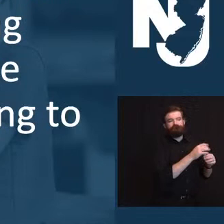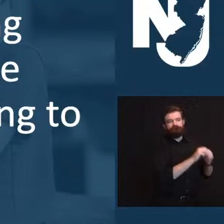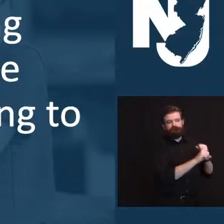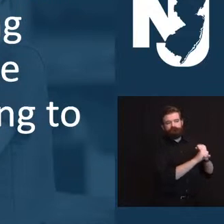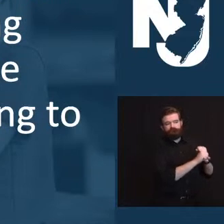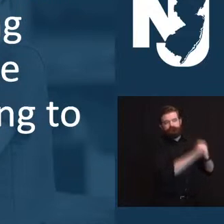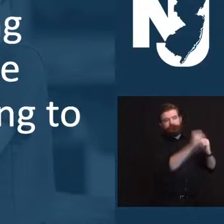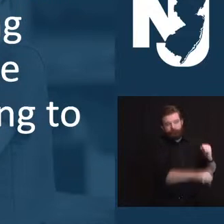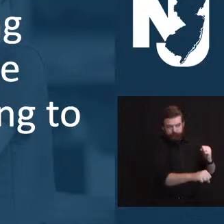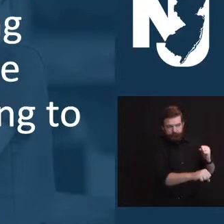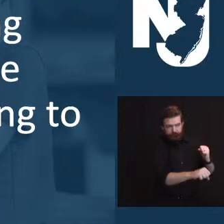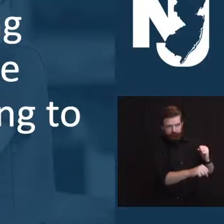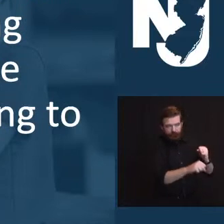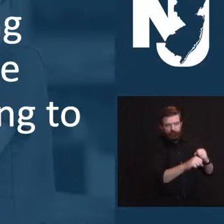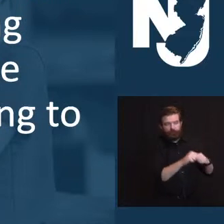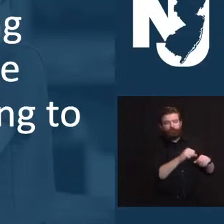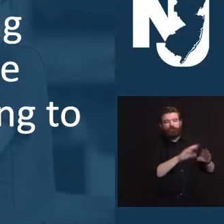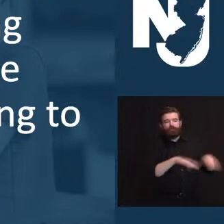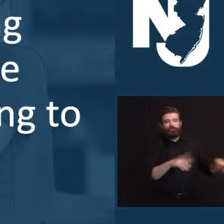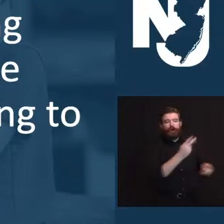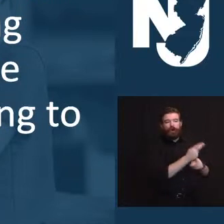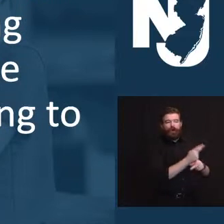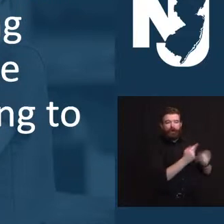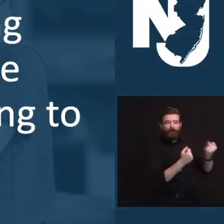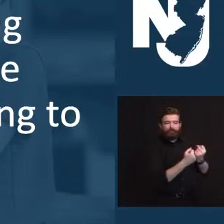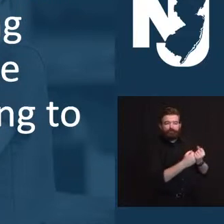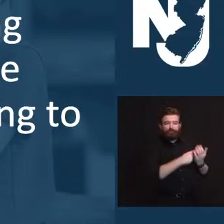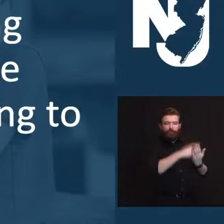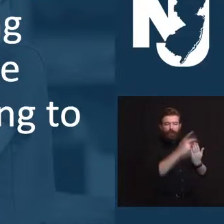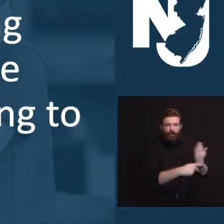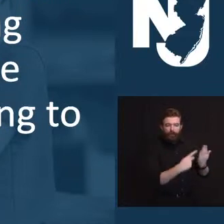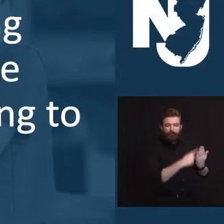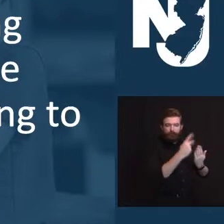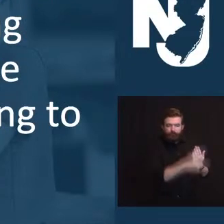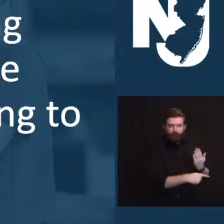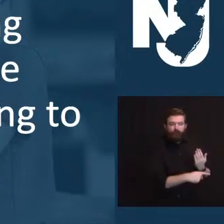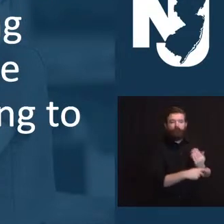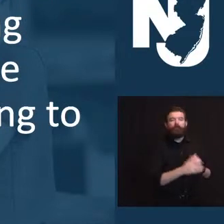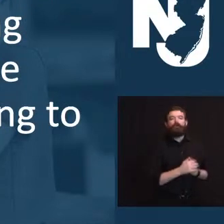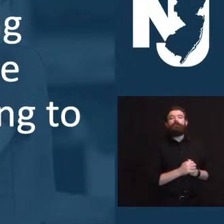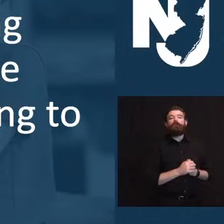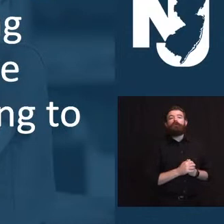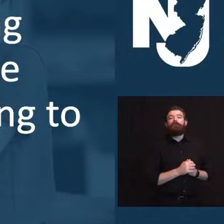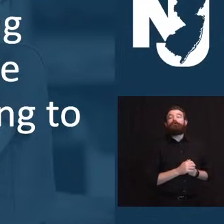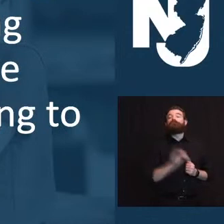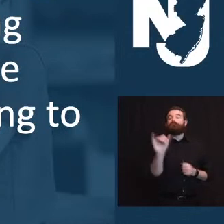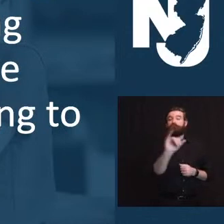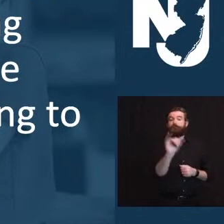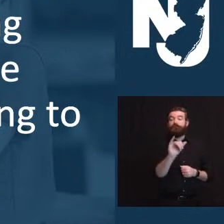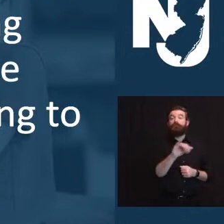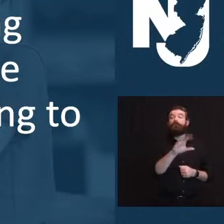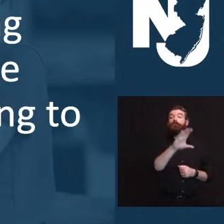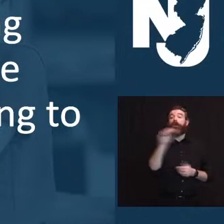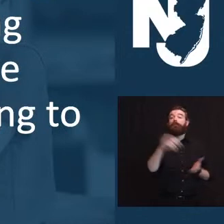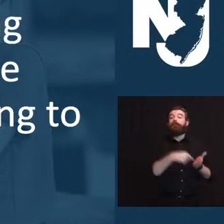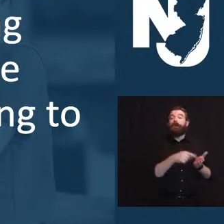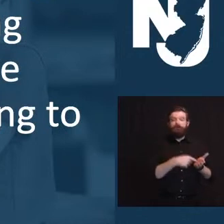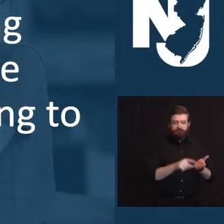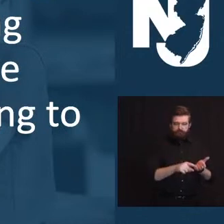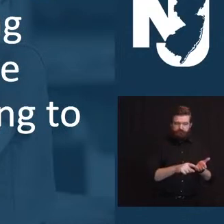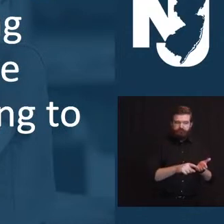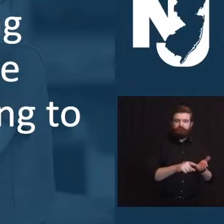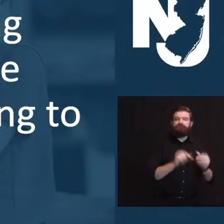through the end of January. The department will also continue to waive co-pays in the state's child care subsidy program for